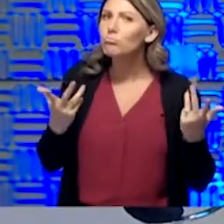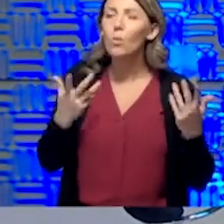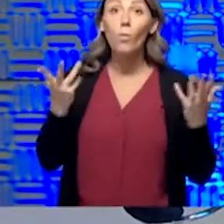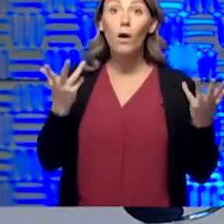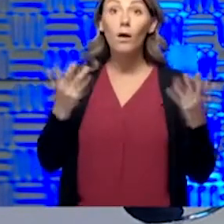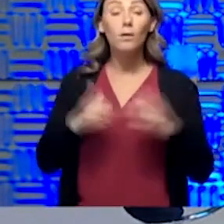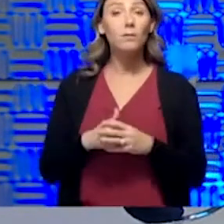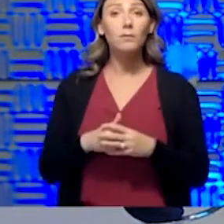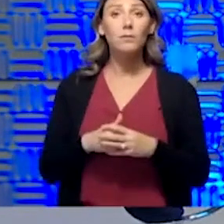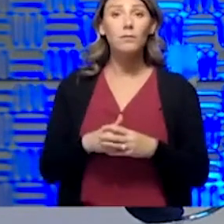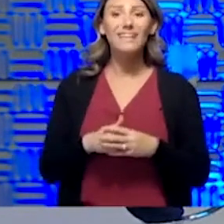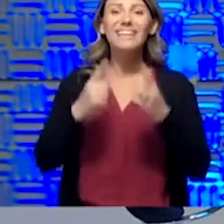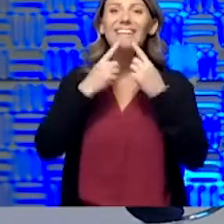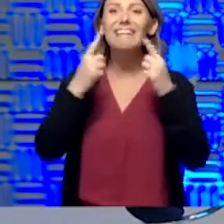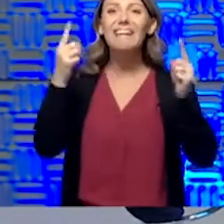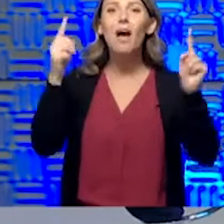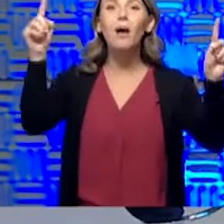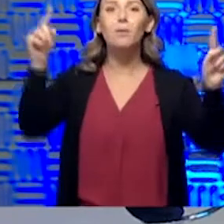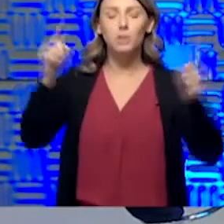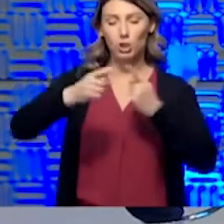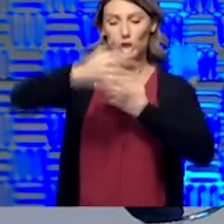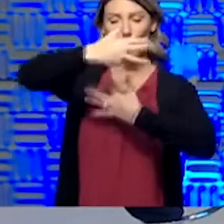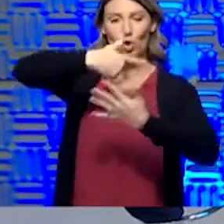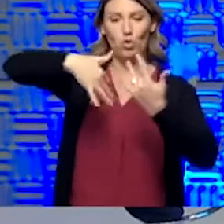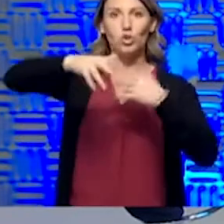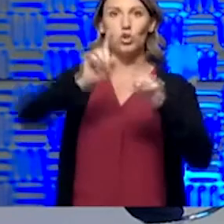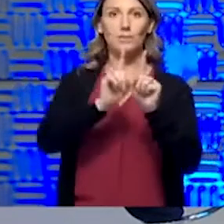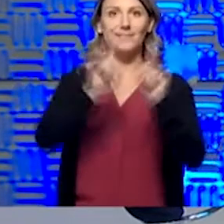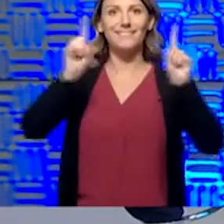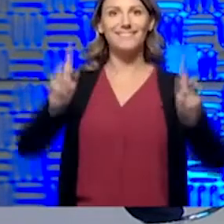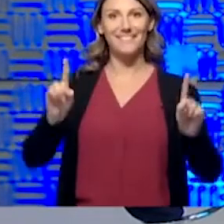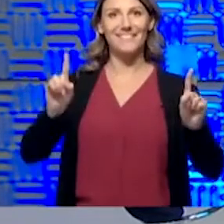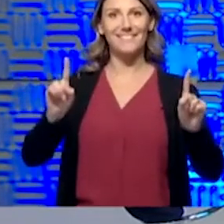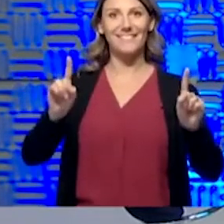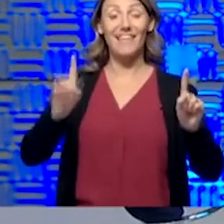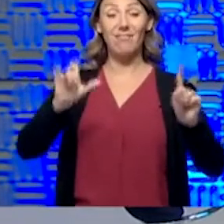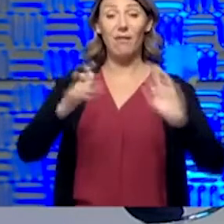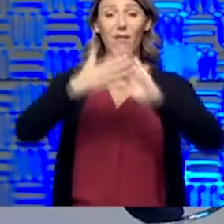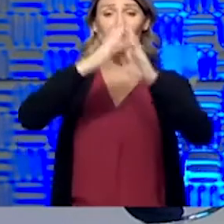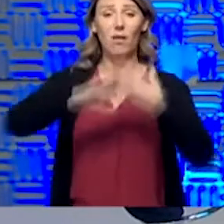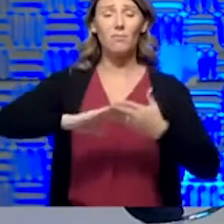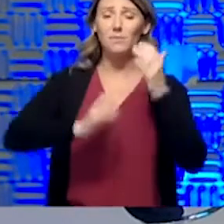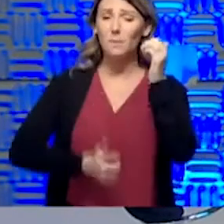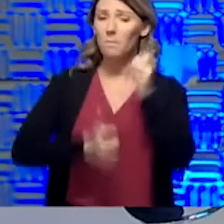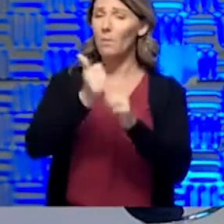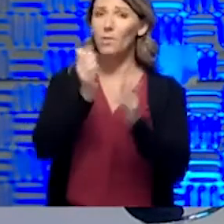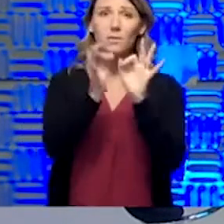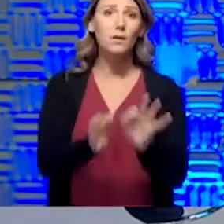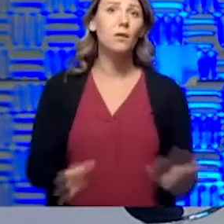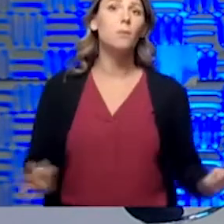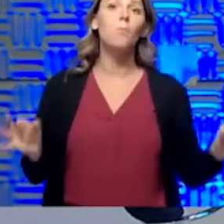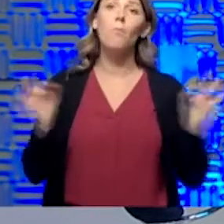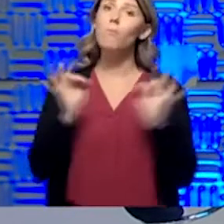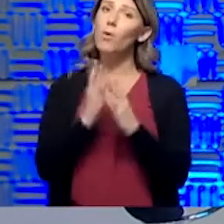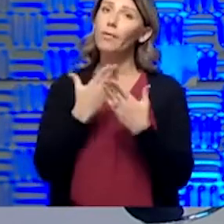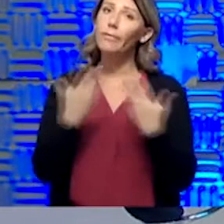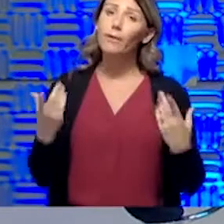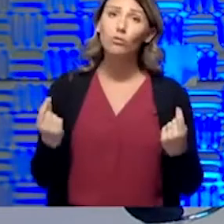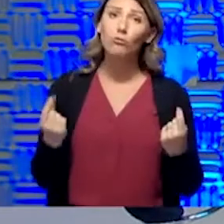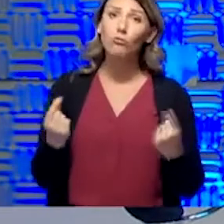It accomplished social distancing. That becomes one of the most important things you can do, Dana.